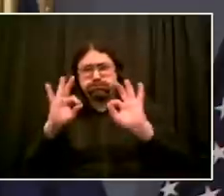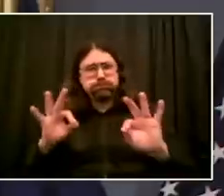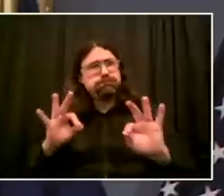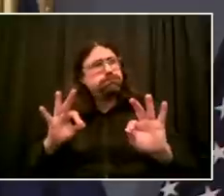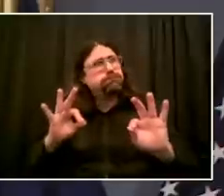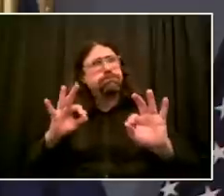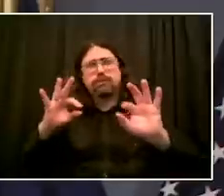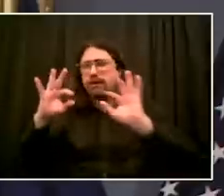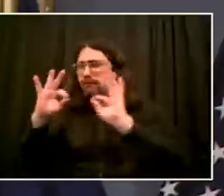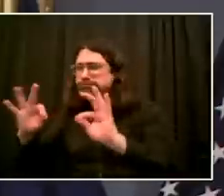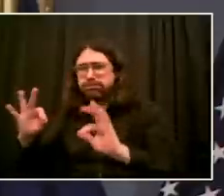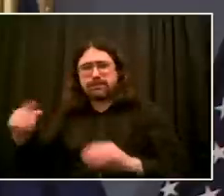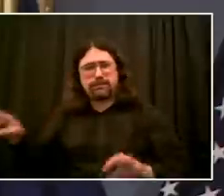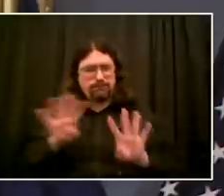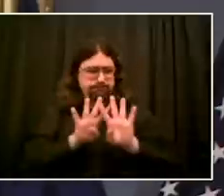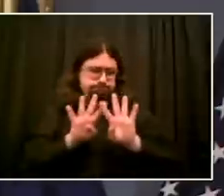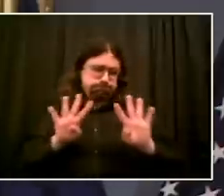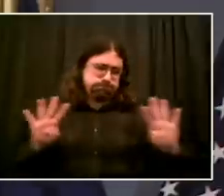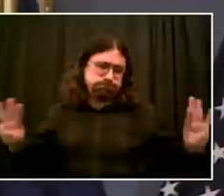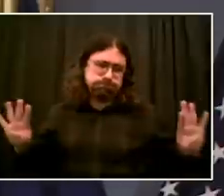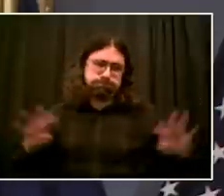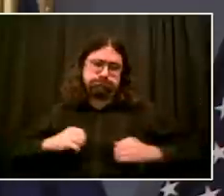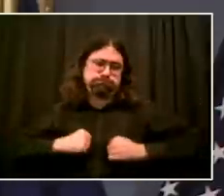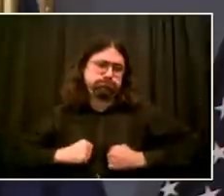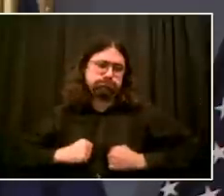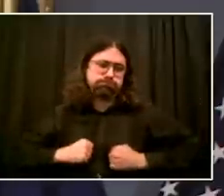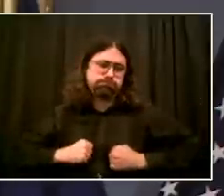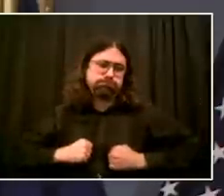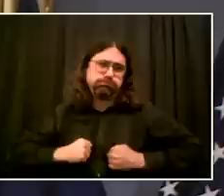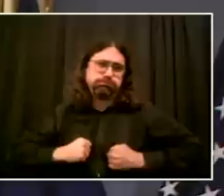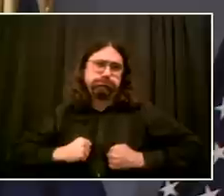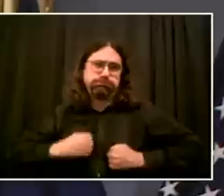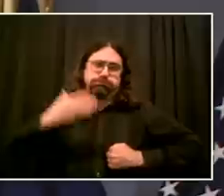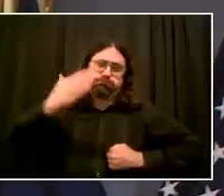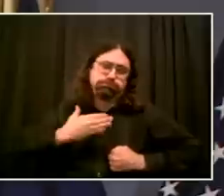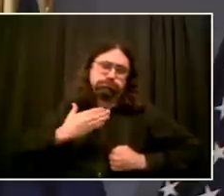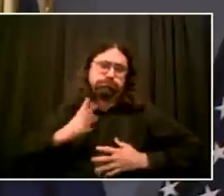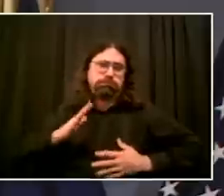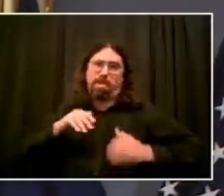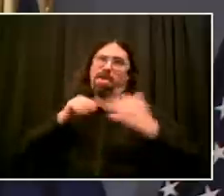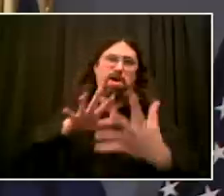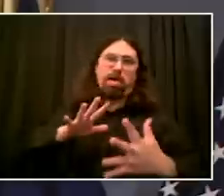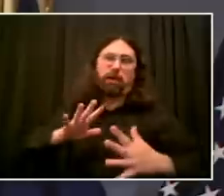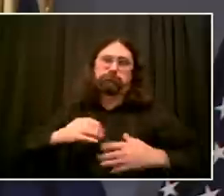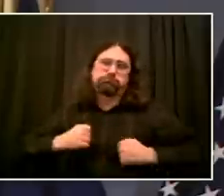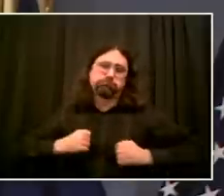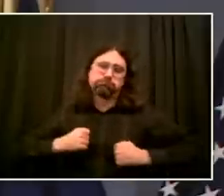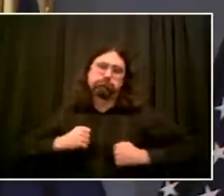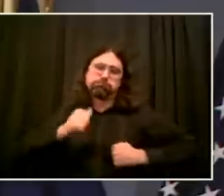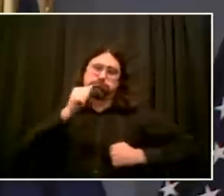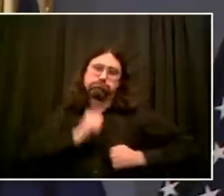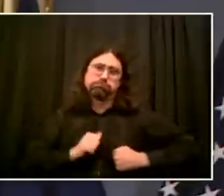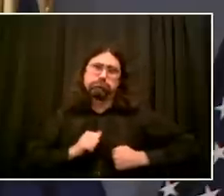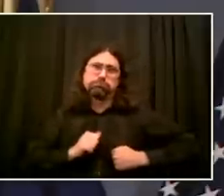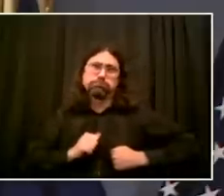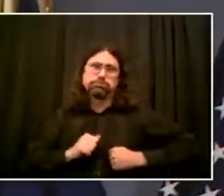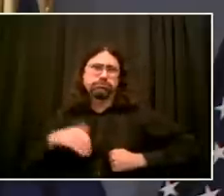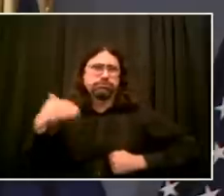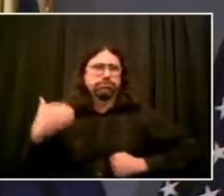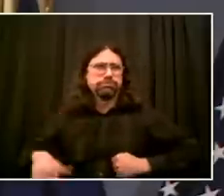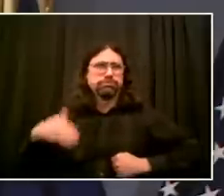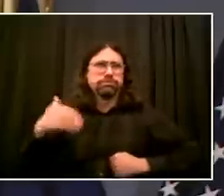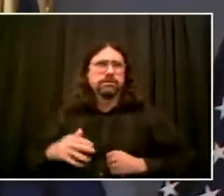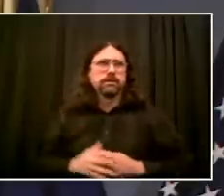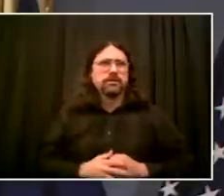change. We have a lot more to do and a lot more to do in terms of policing, and I want to see more, faster, speedier, more transparent discipline